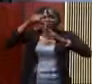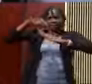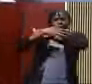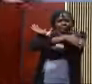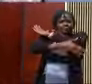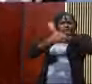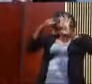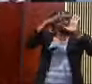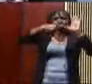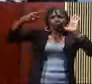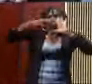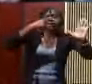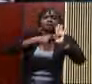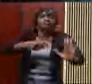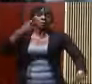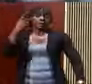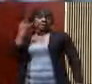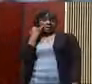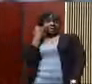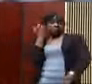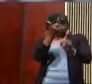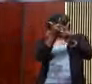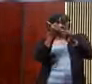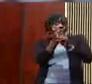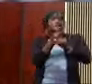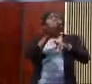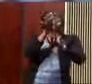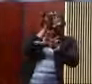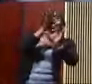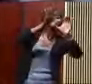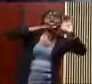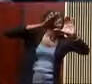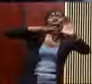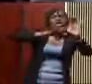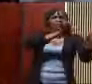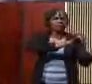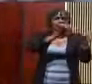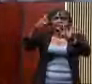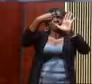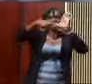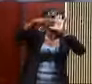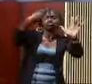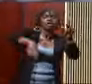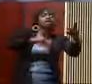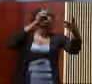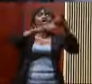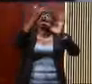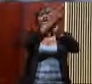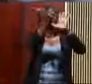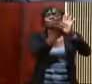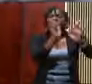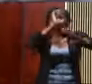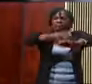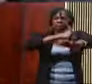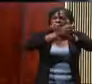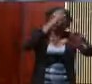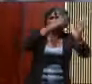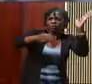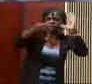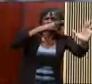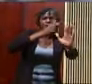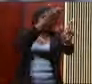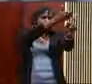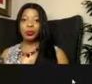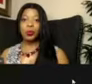If you walk like a racist, if you have policies like a racist, if you talk like a racist, you are